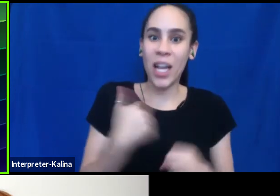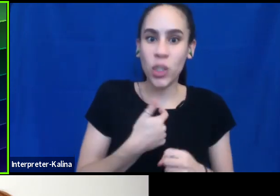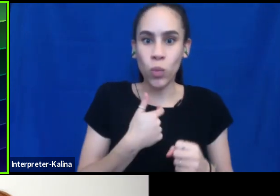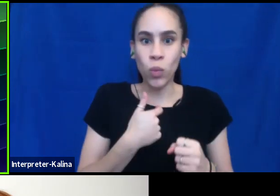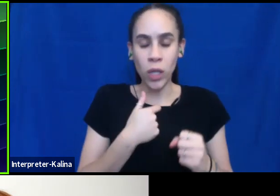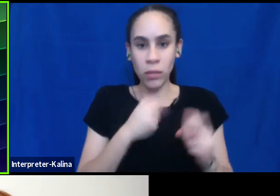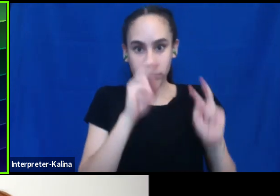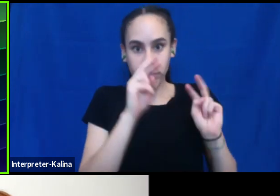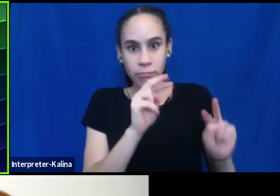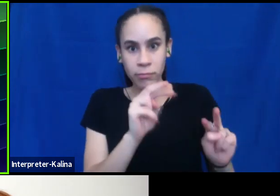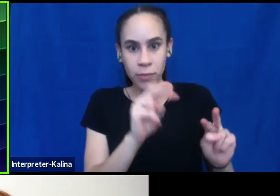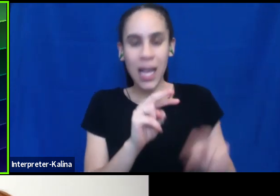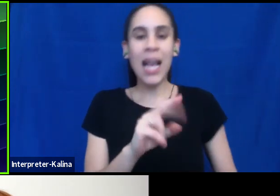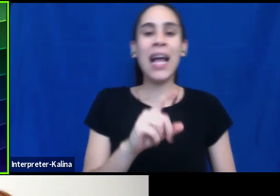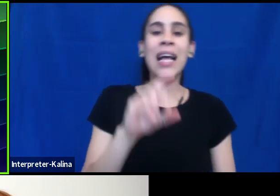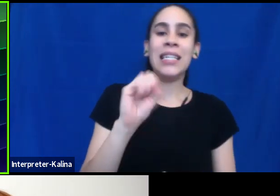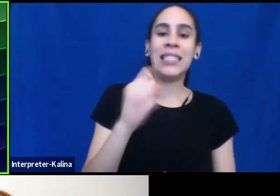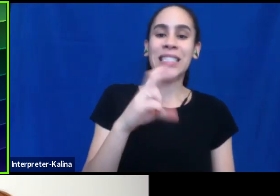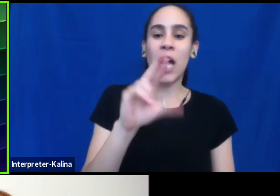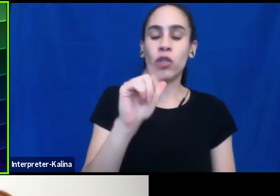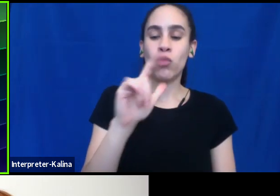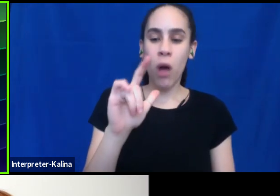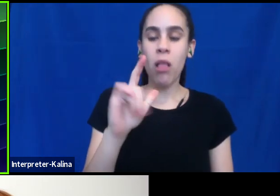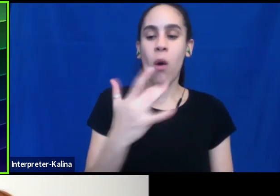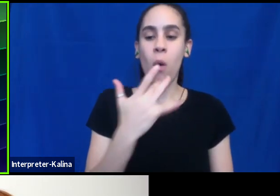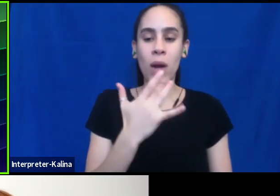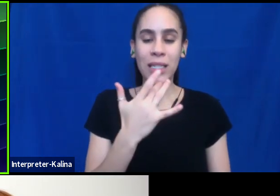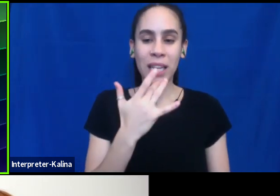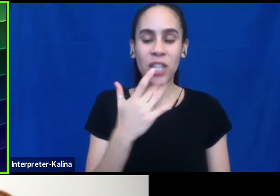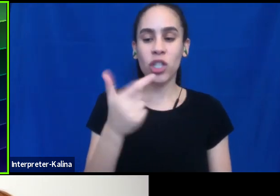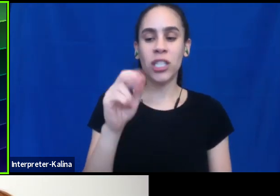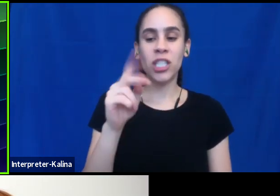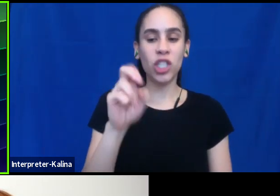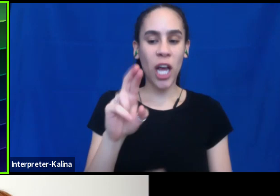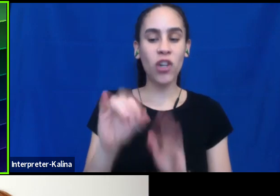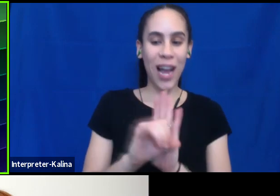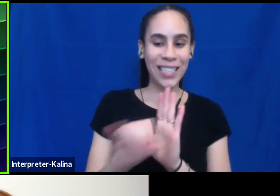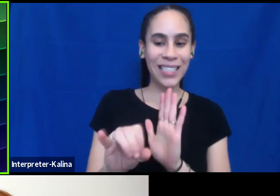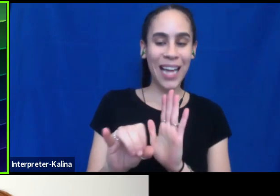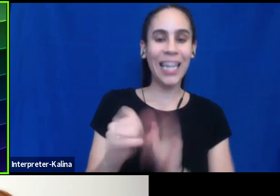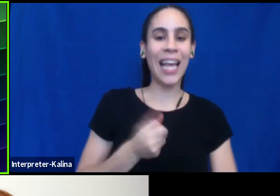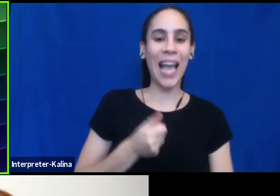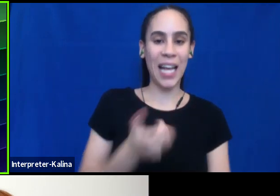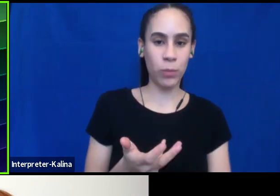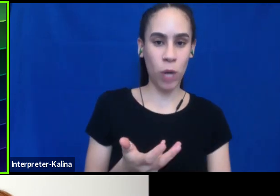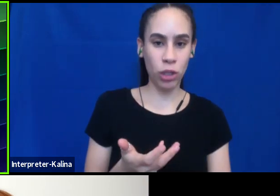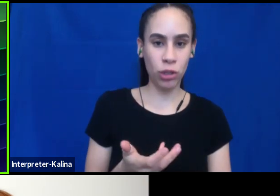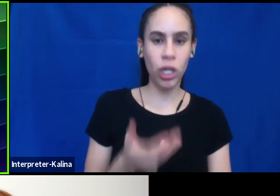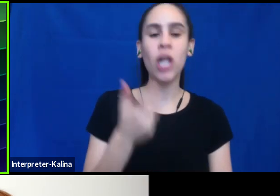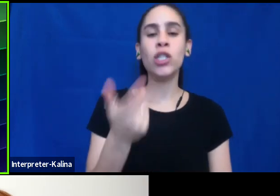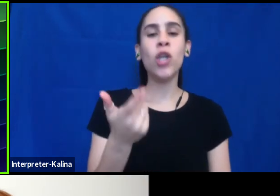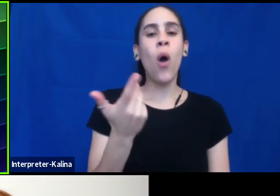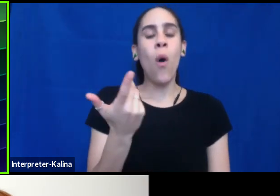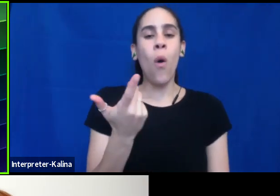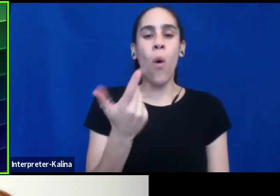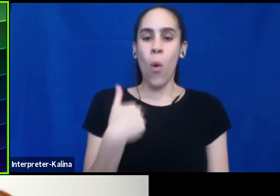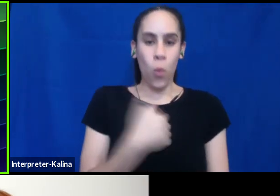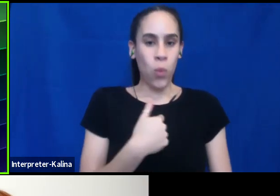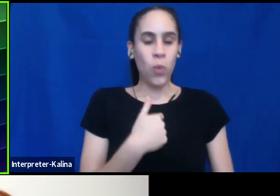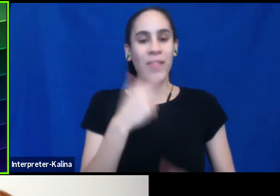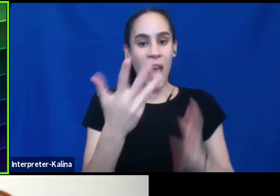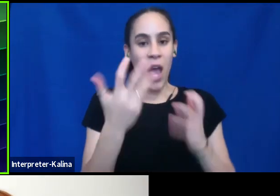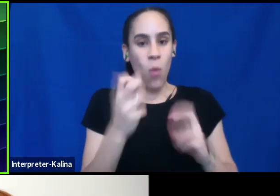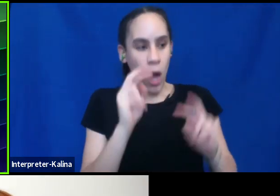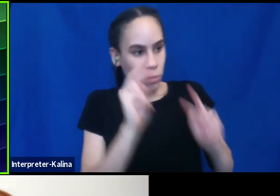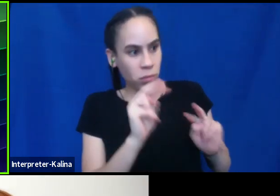orientation, gender identity, and gender expression. Um, so they're, they're actually looking at, we do not discriminate against LGBTQ plus